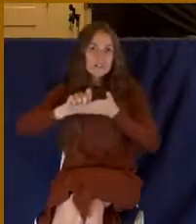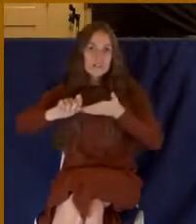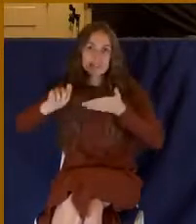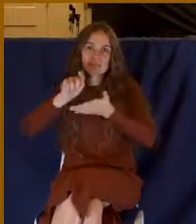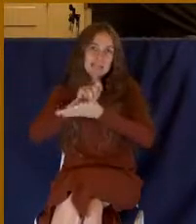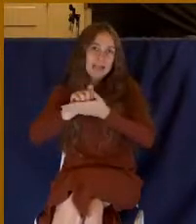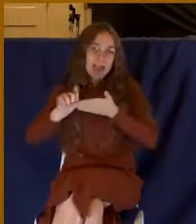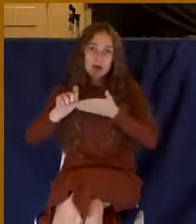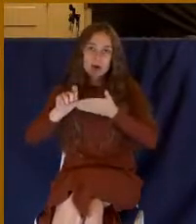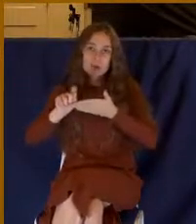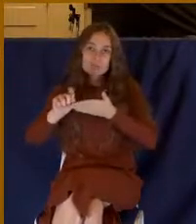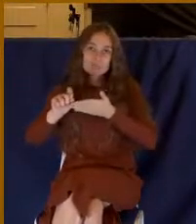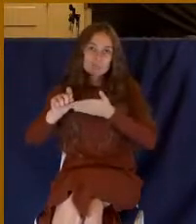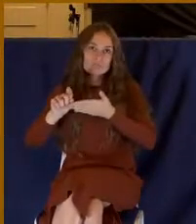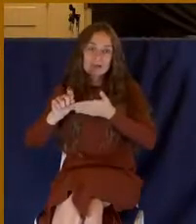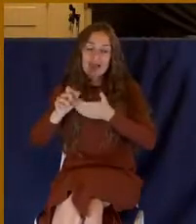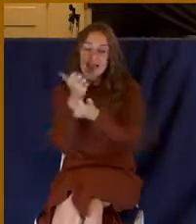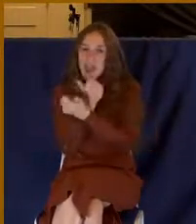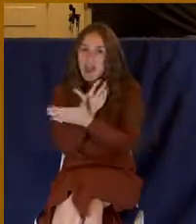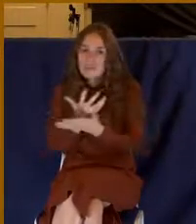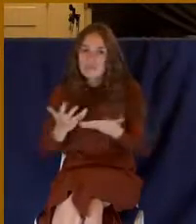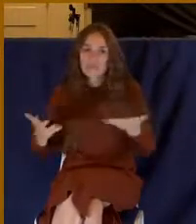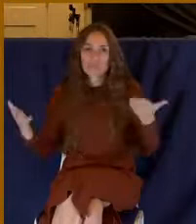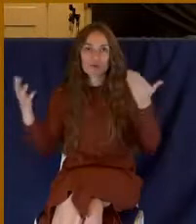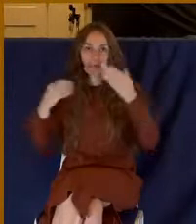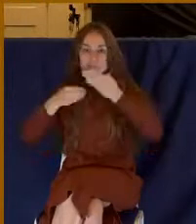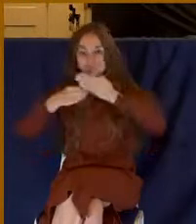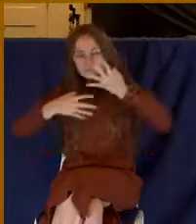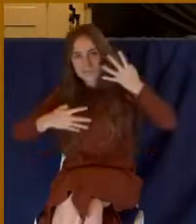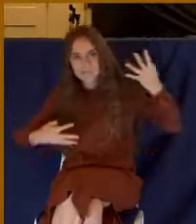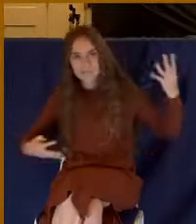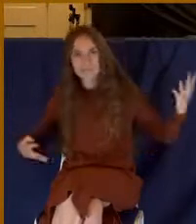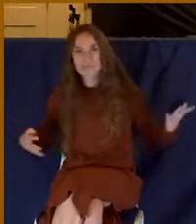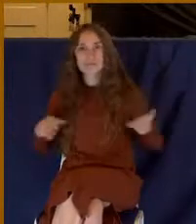It's a debt, a handwriting of ordinances.